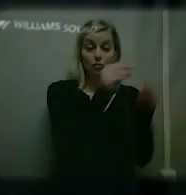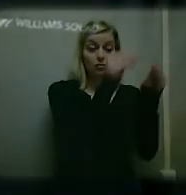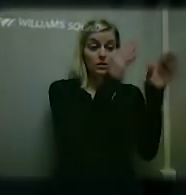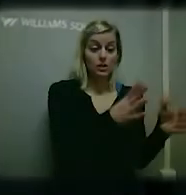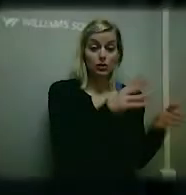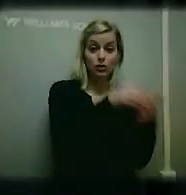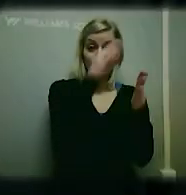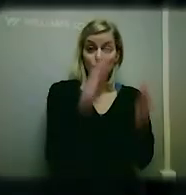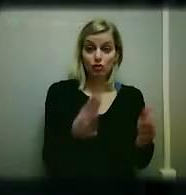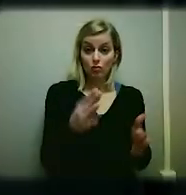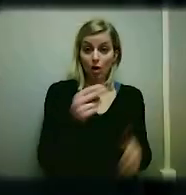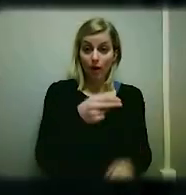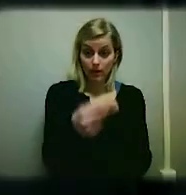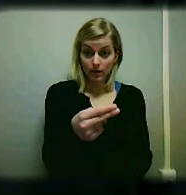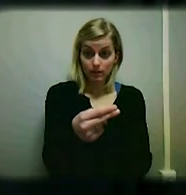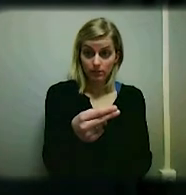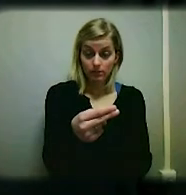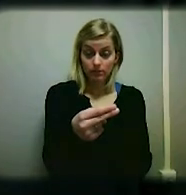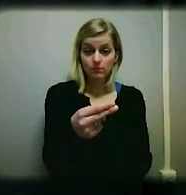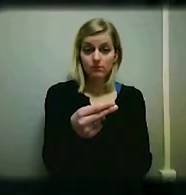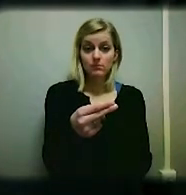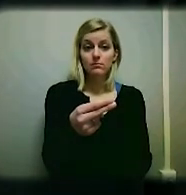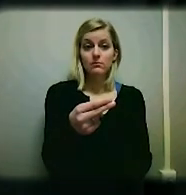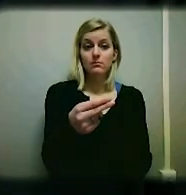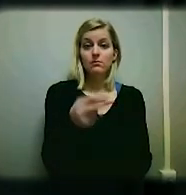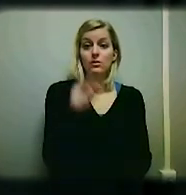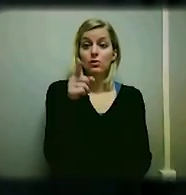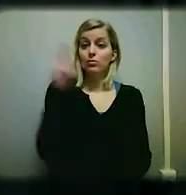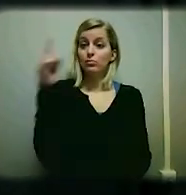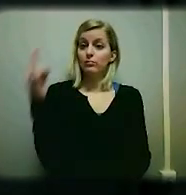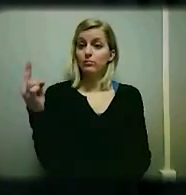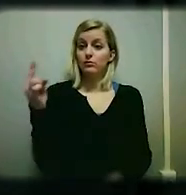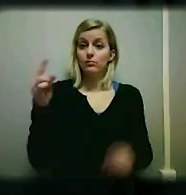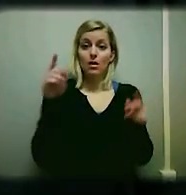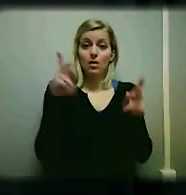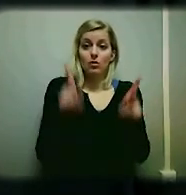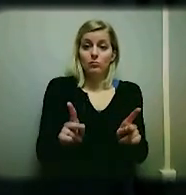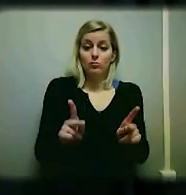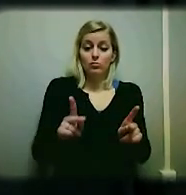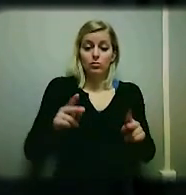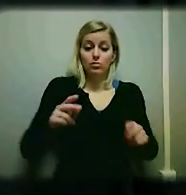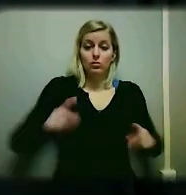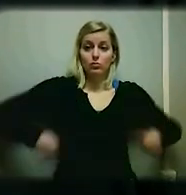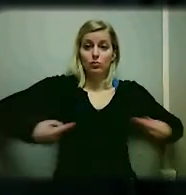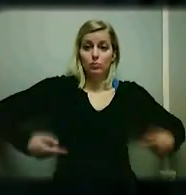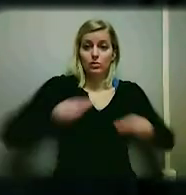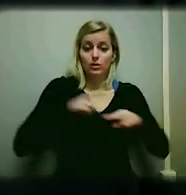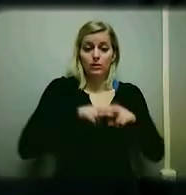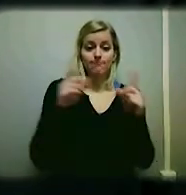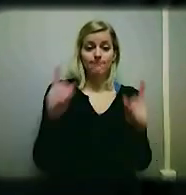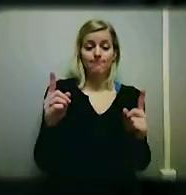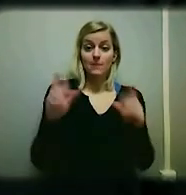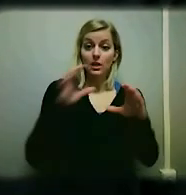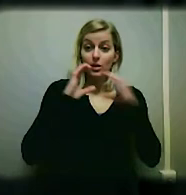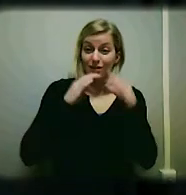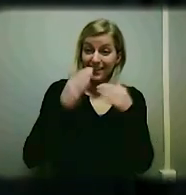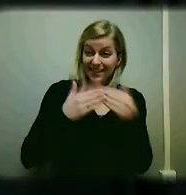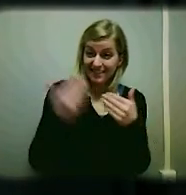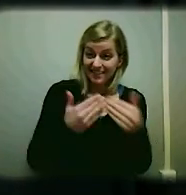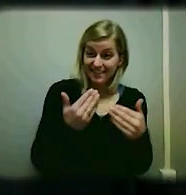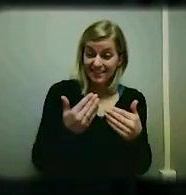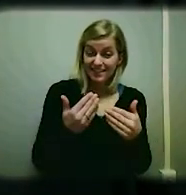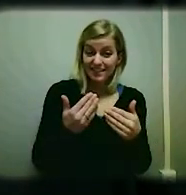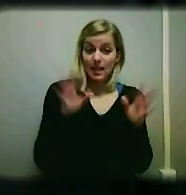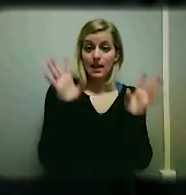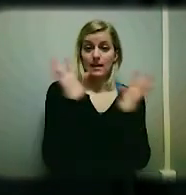Are you a teacher or student that is hard of hearing? Would you like to easily communicate with someone in a wheelchair? Do you need to hear and